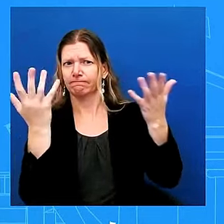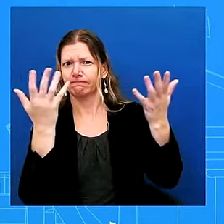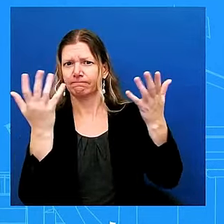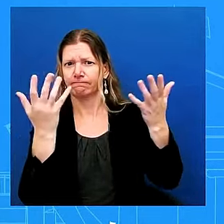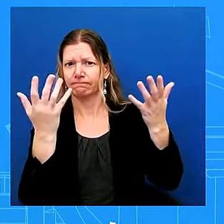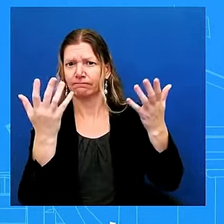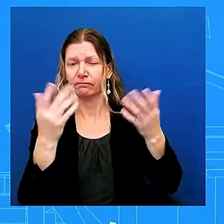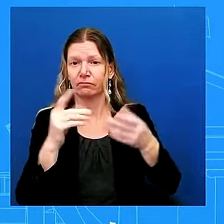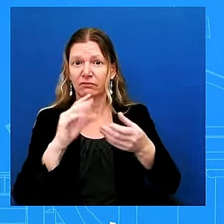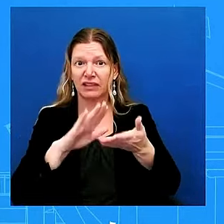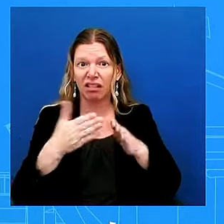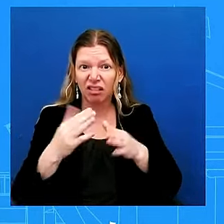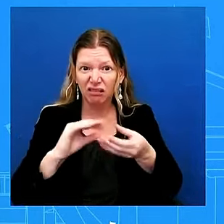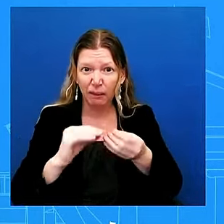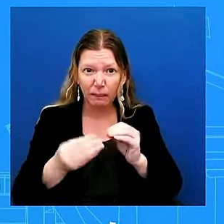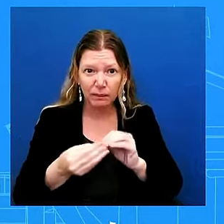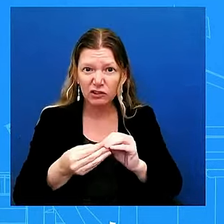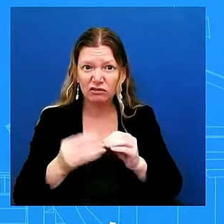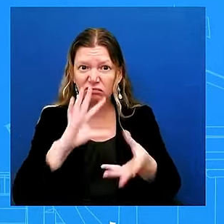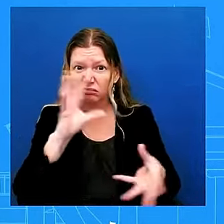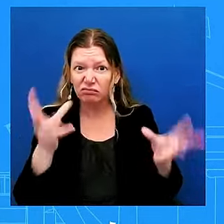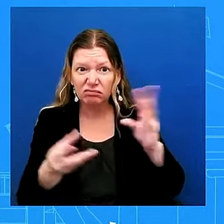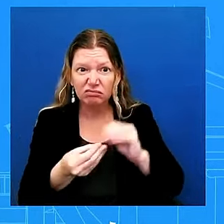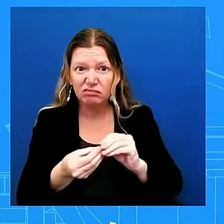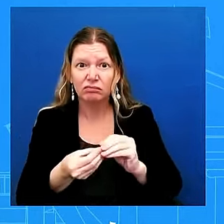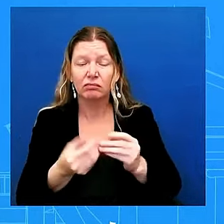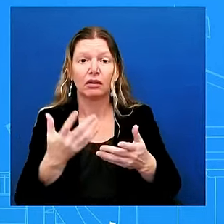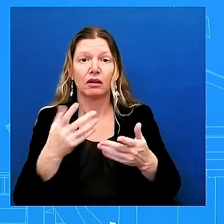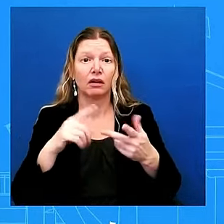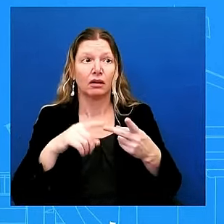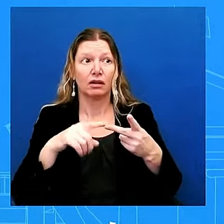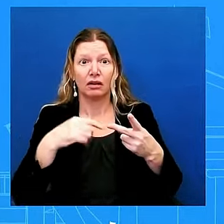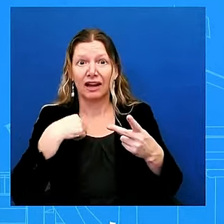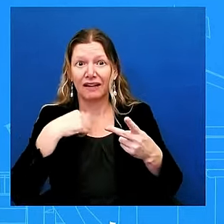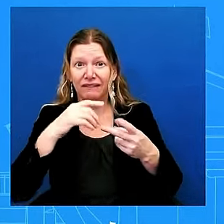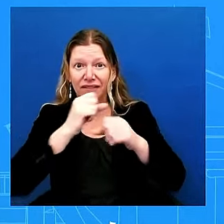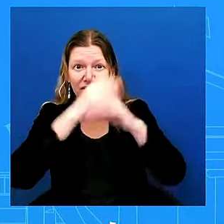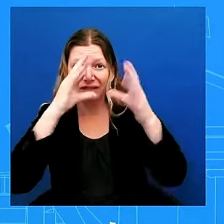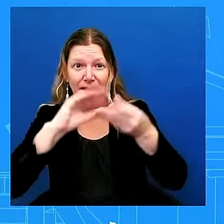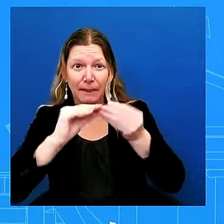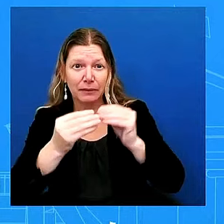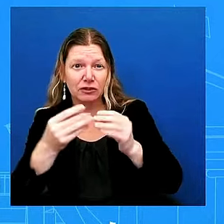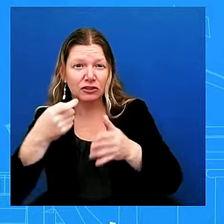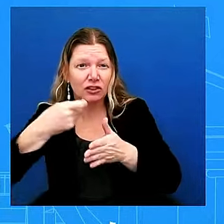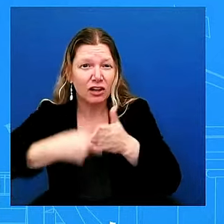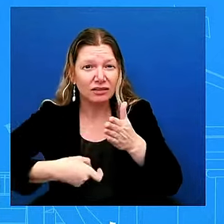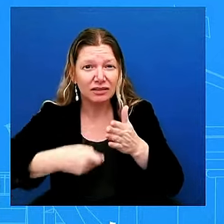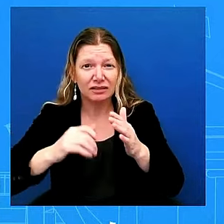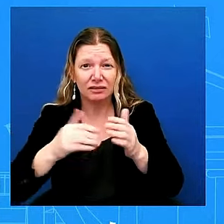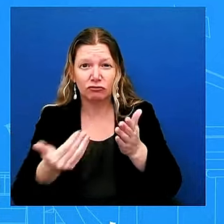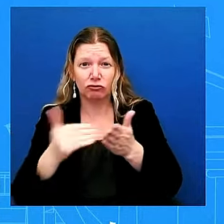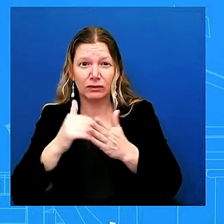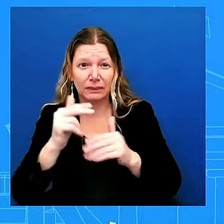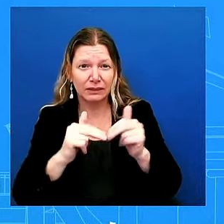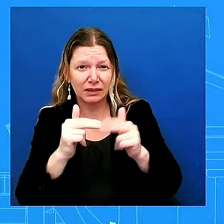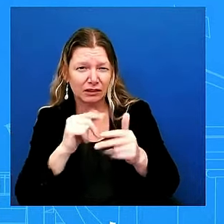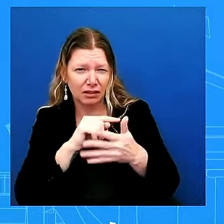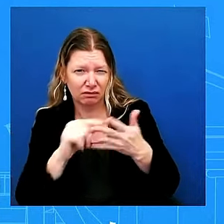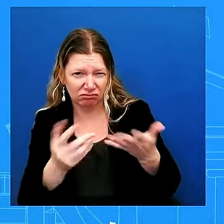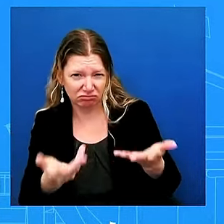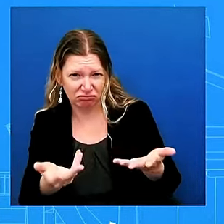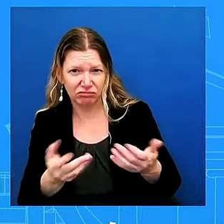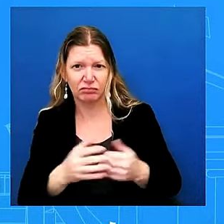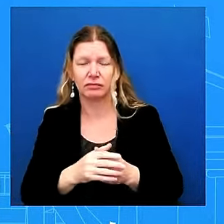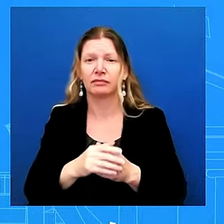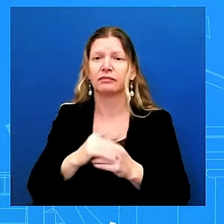rebuilding will be so on the uh effort to get communications restored we work with i